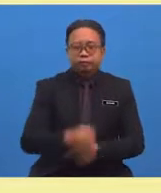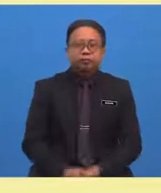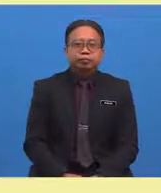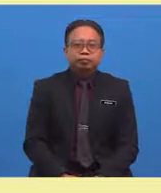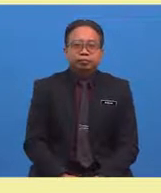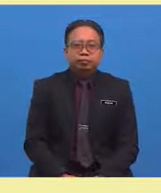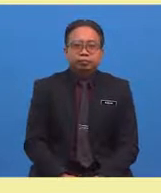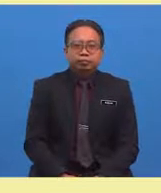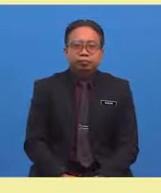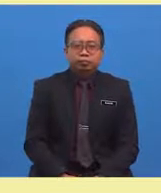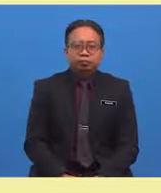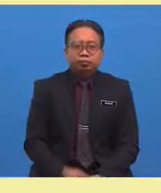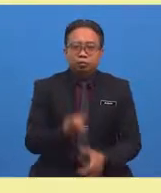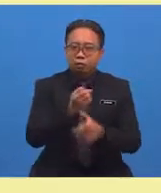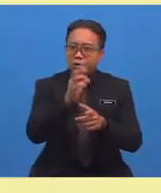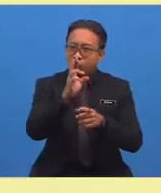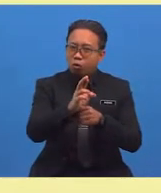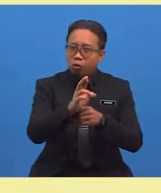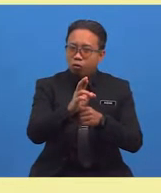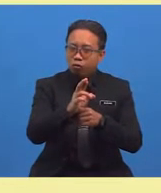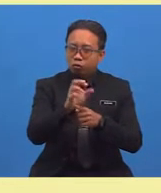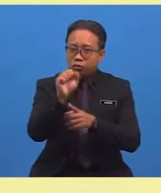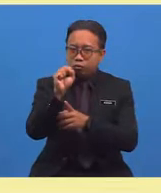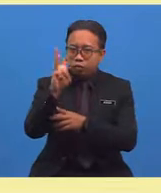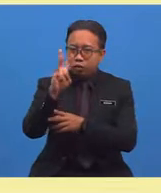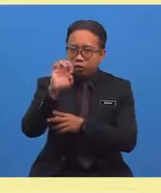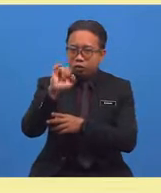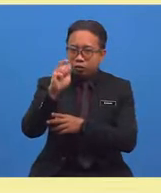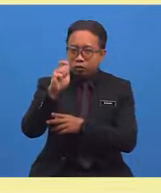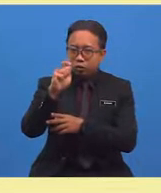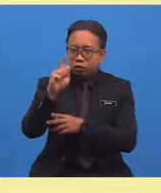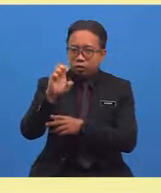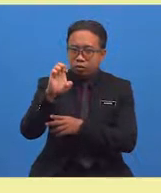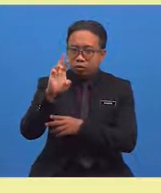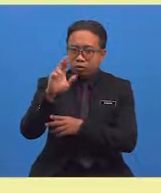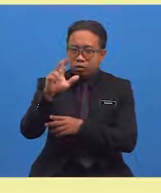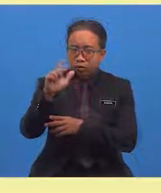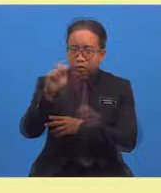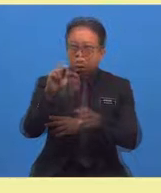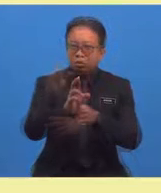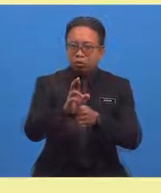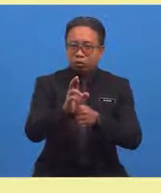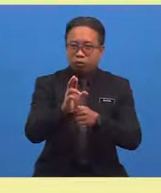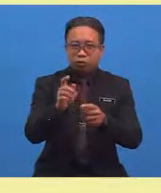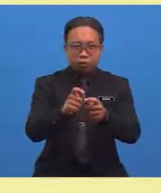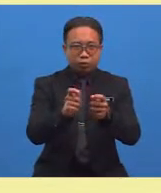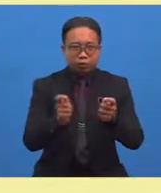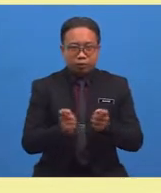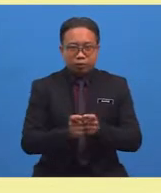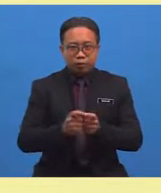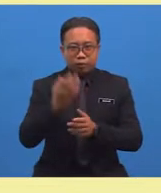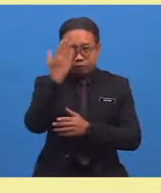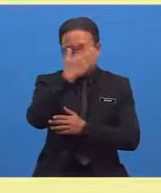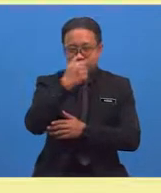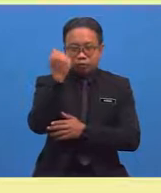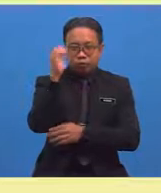Or somewhere cold like Switzerland? Or somewhere with beautiful